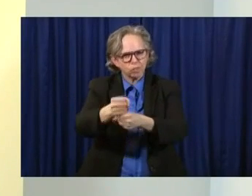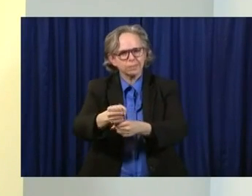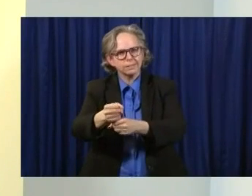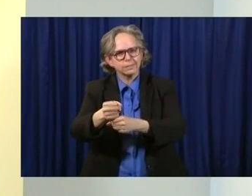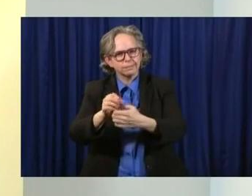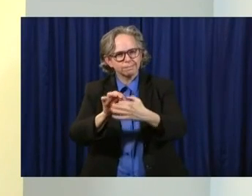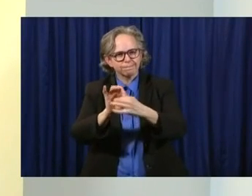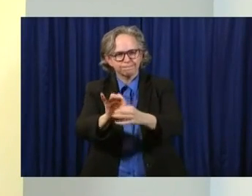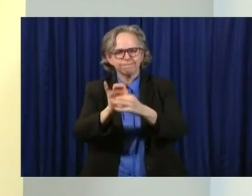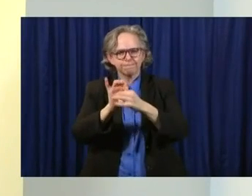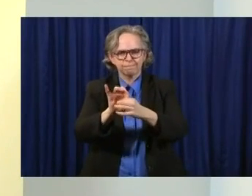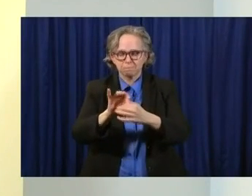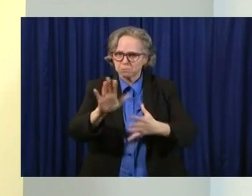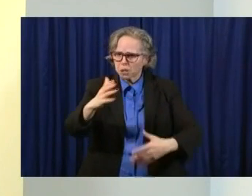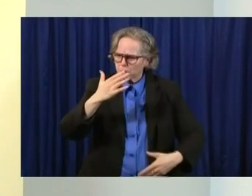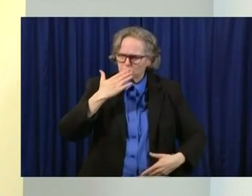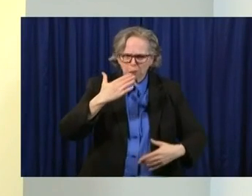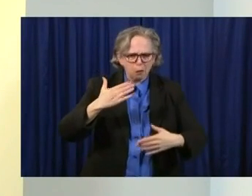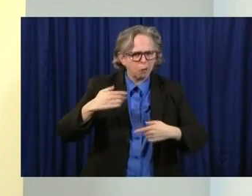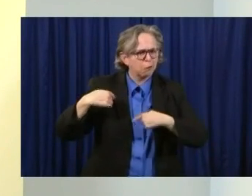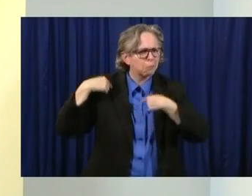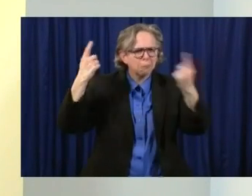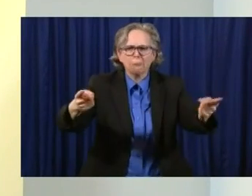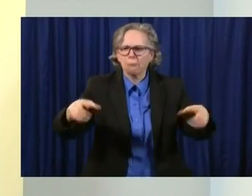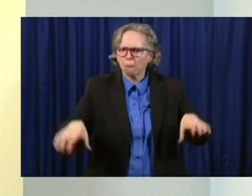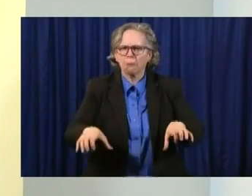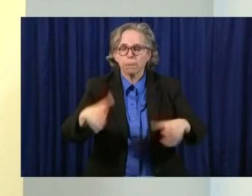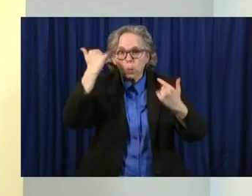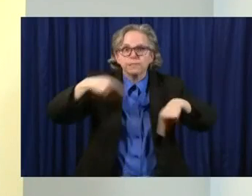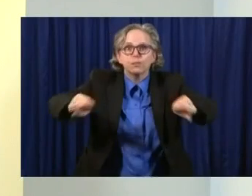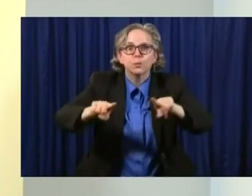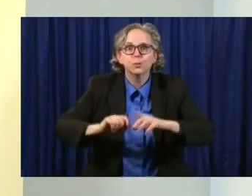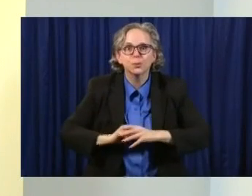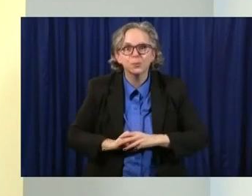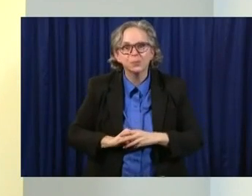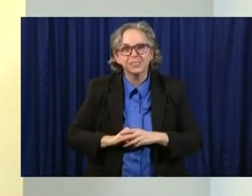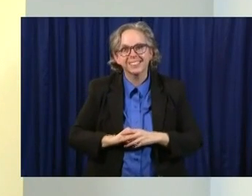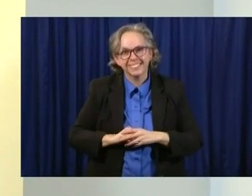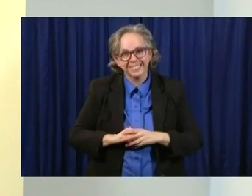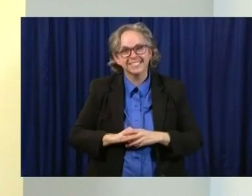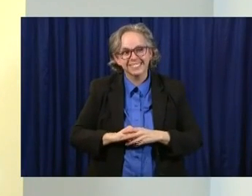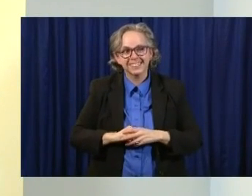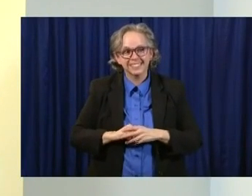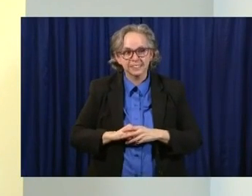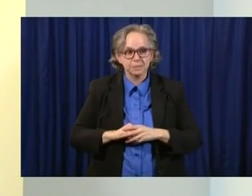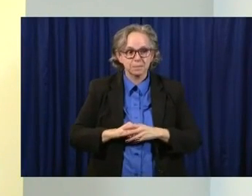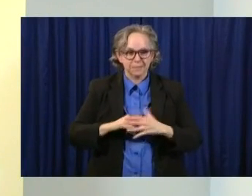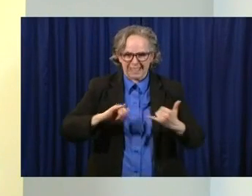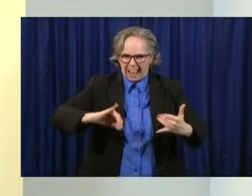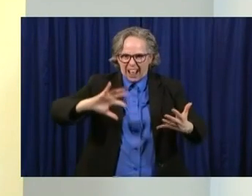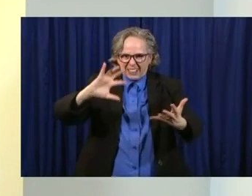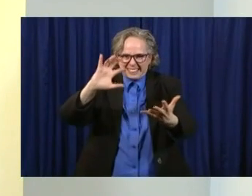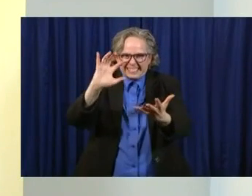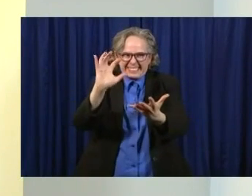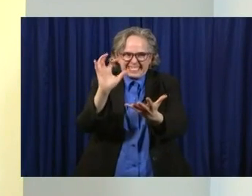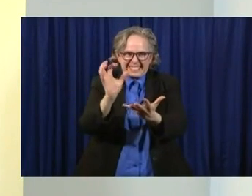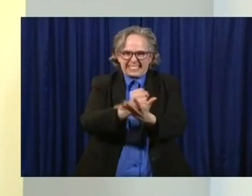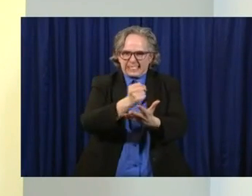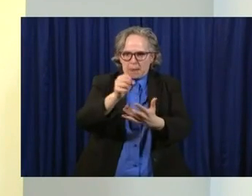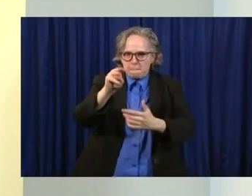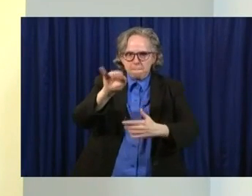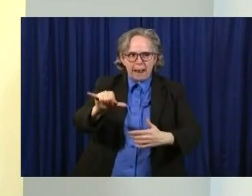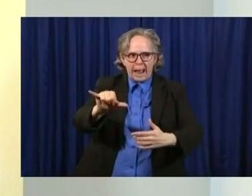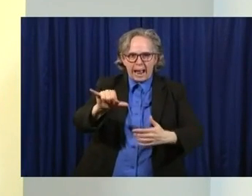you. And now we have an opportunity throughout the month of May to